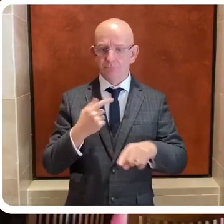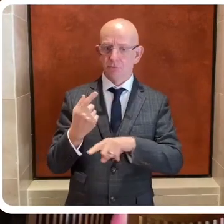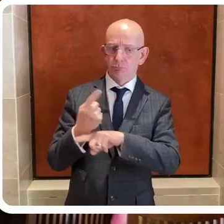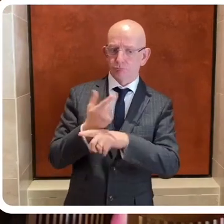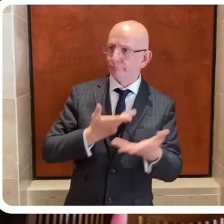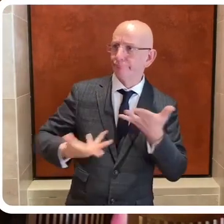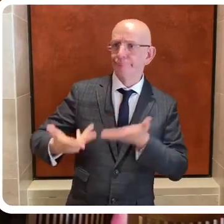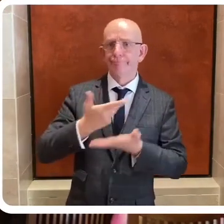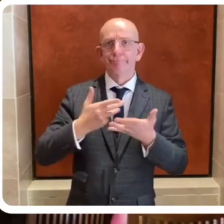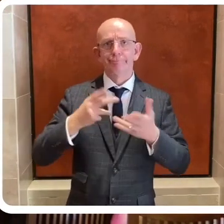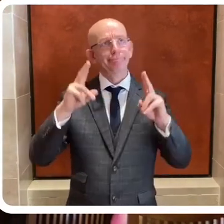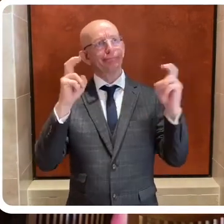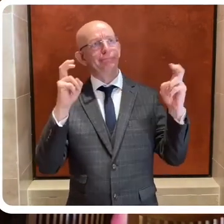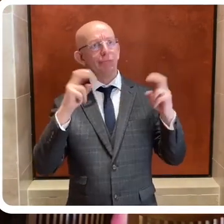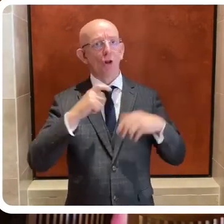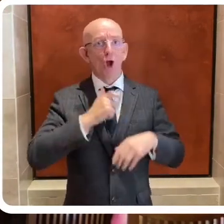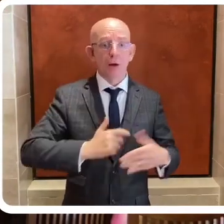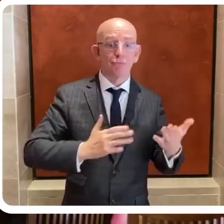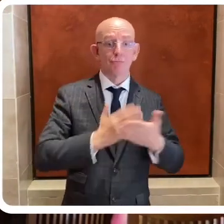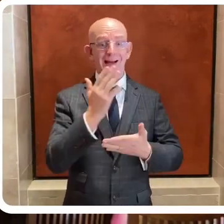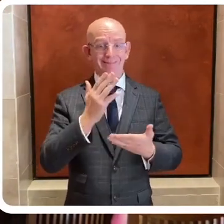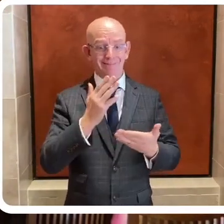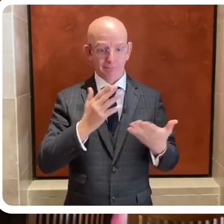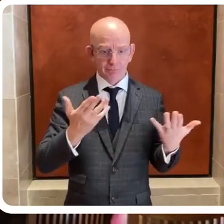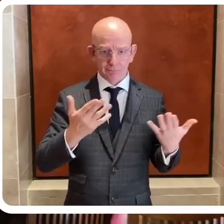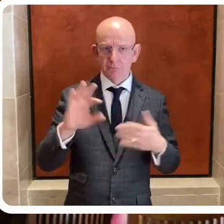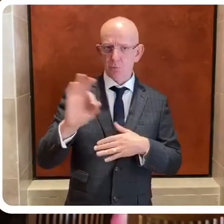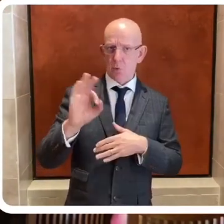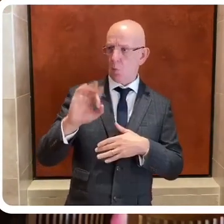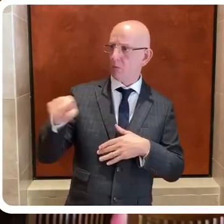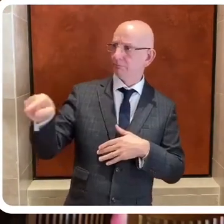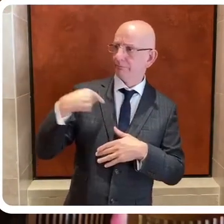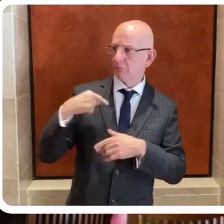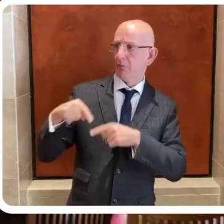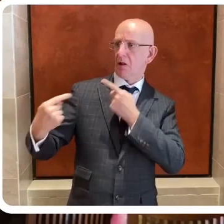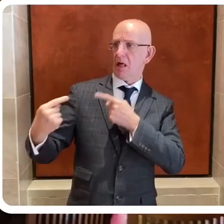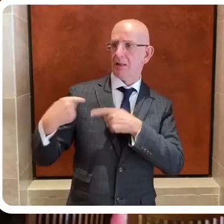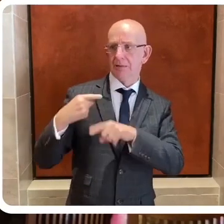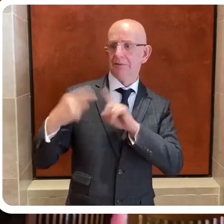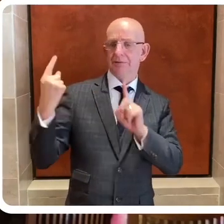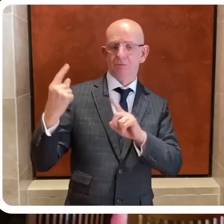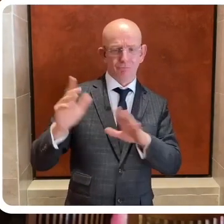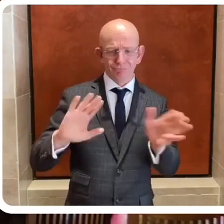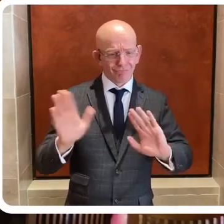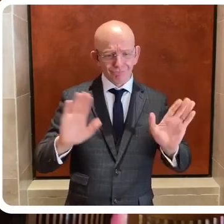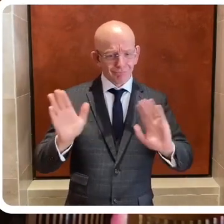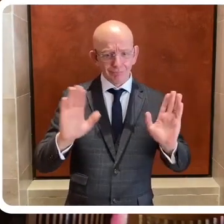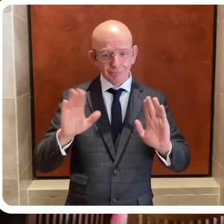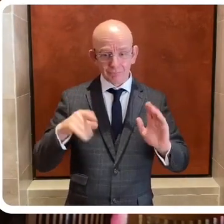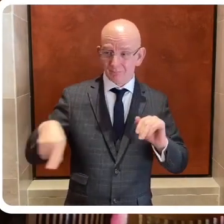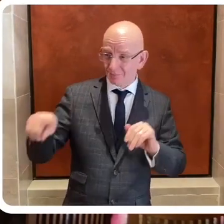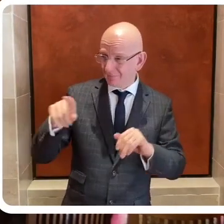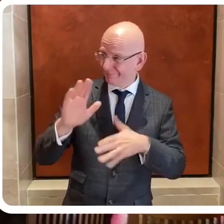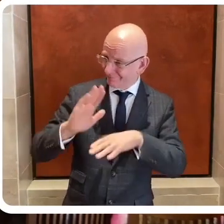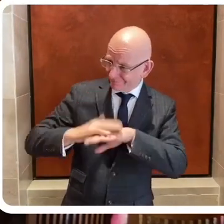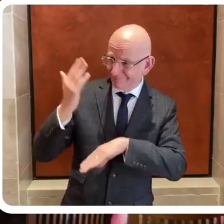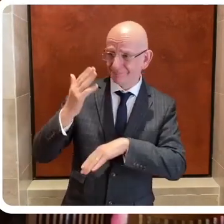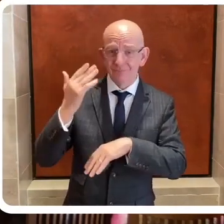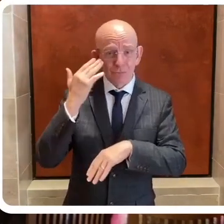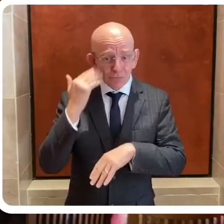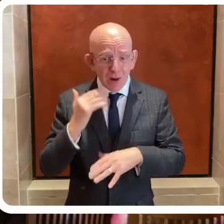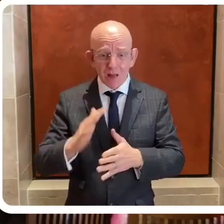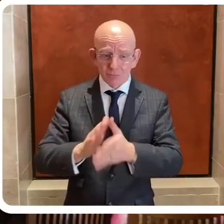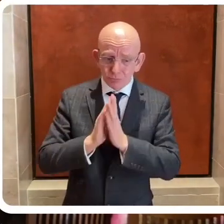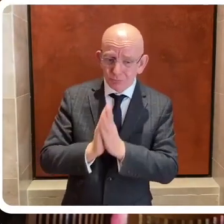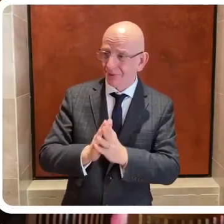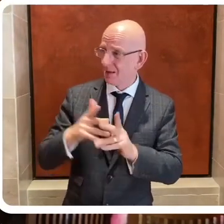whatever your race, religion, background, however you identify, whoever you love, we should all feel safe and included in